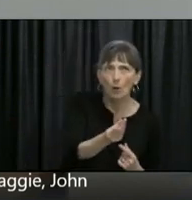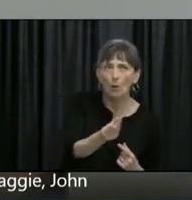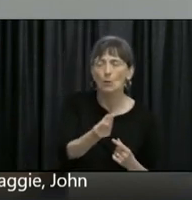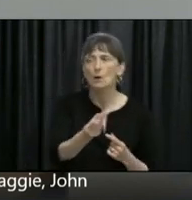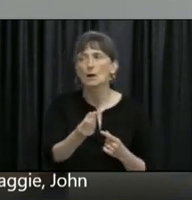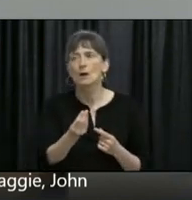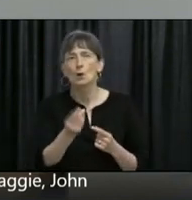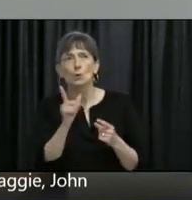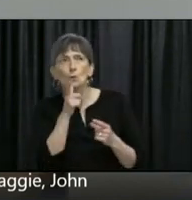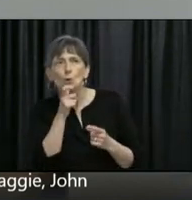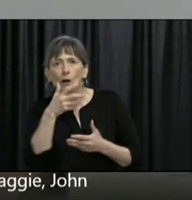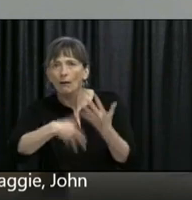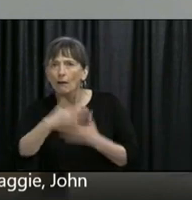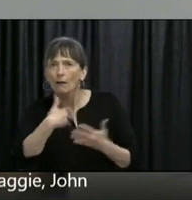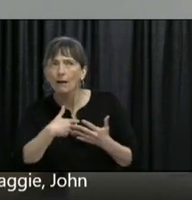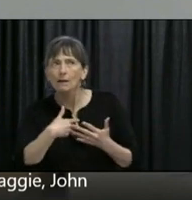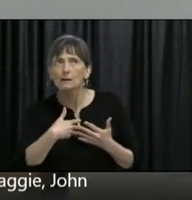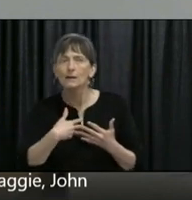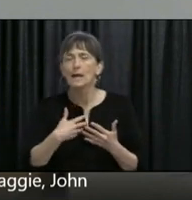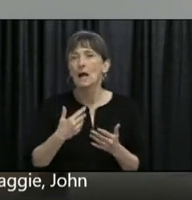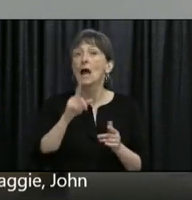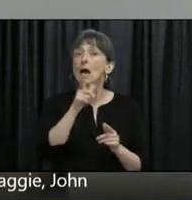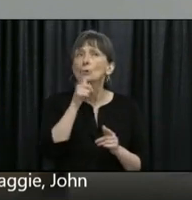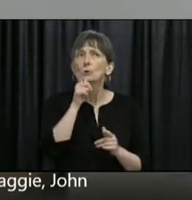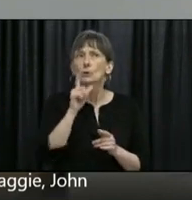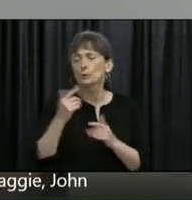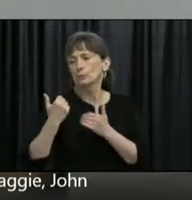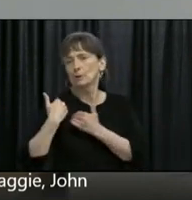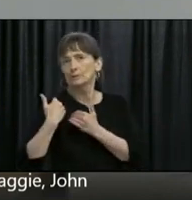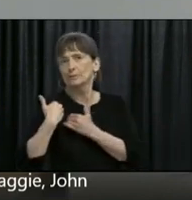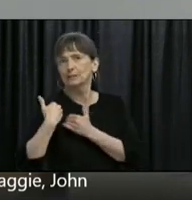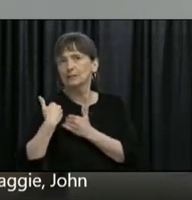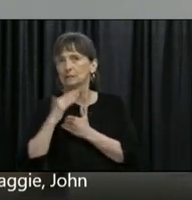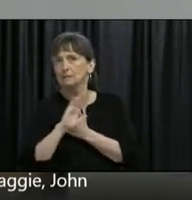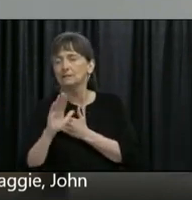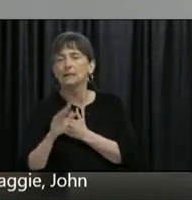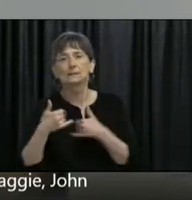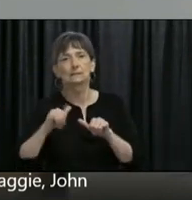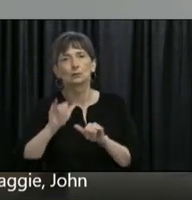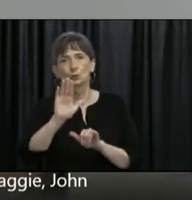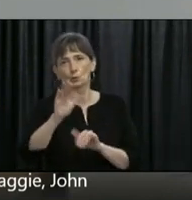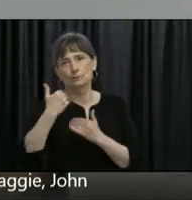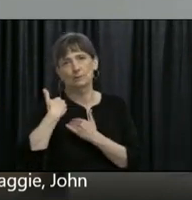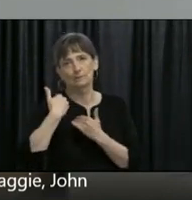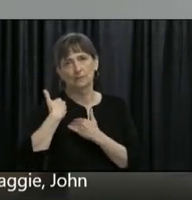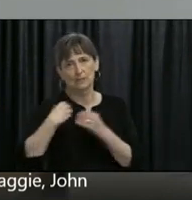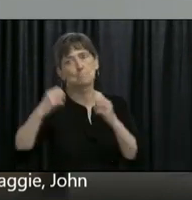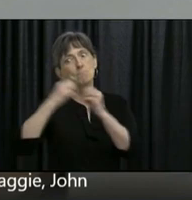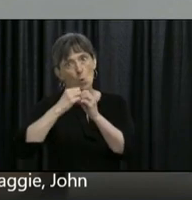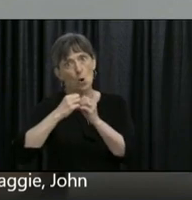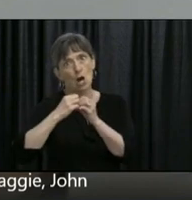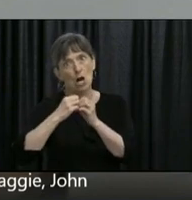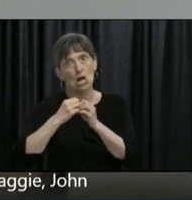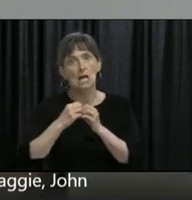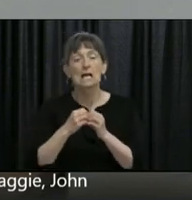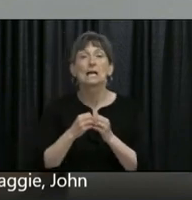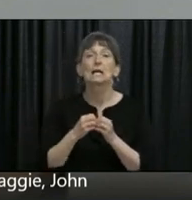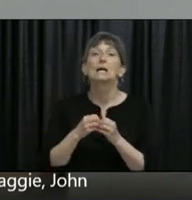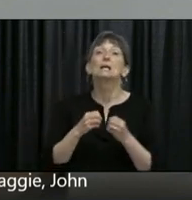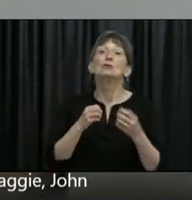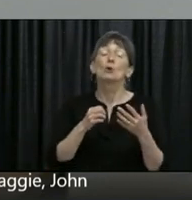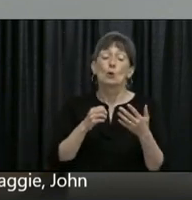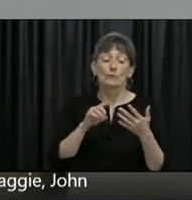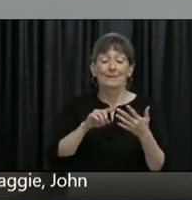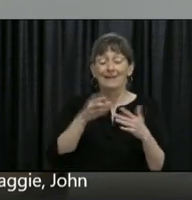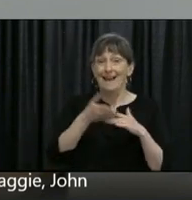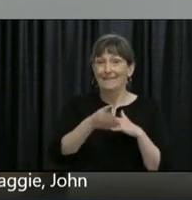to be prominent and gain even more prominence with restaurants opening up after the eight, albeit